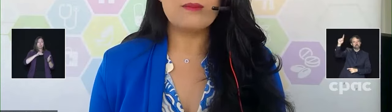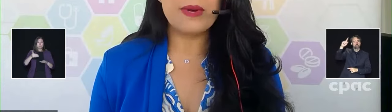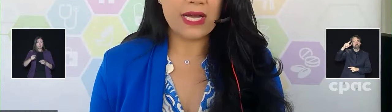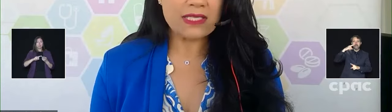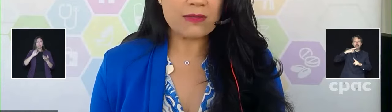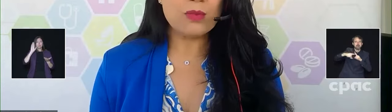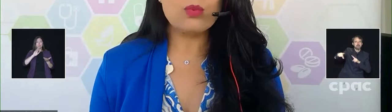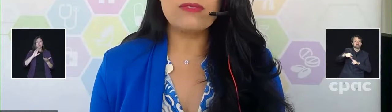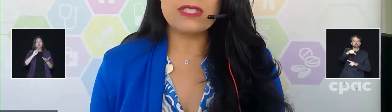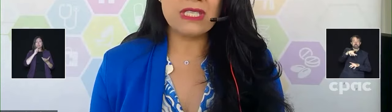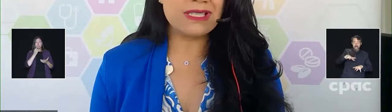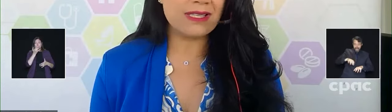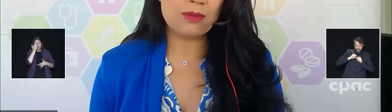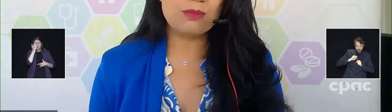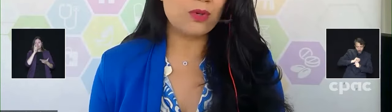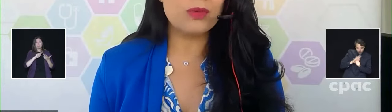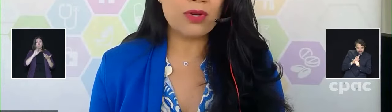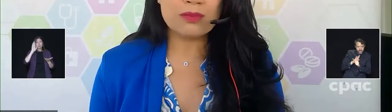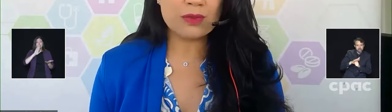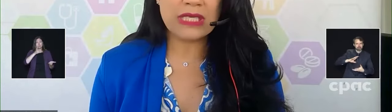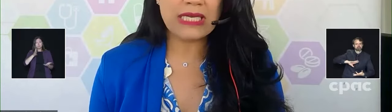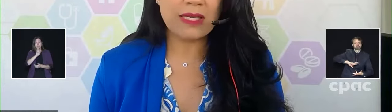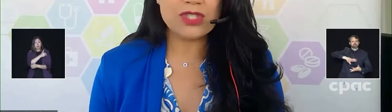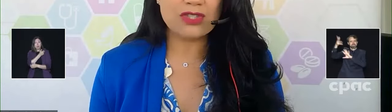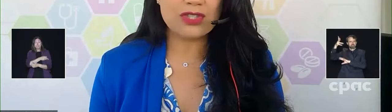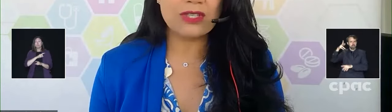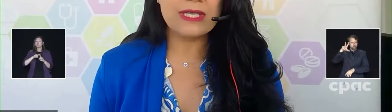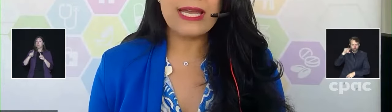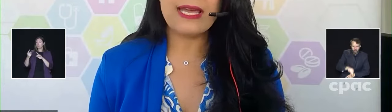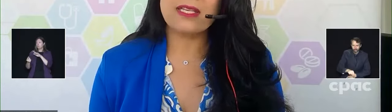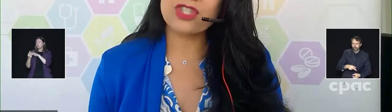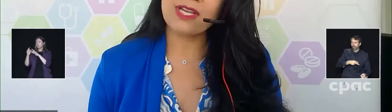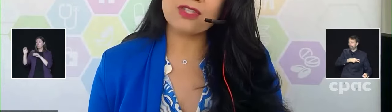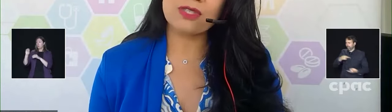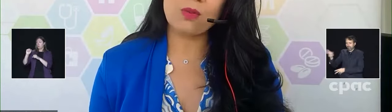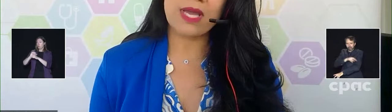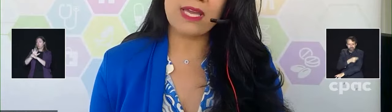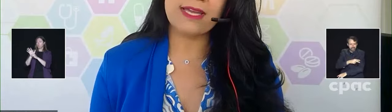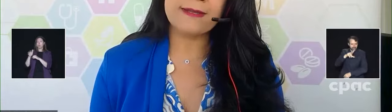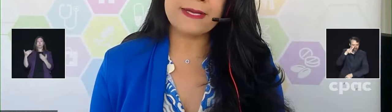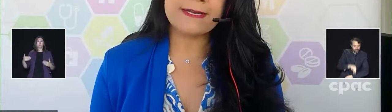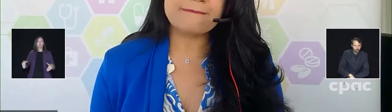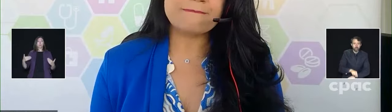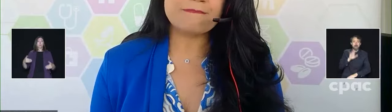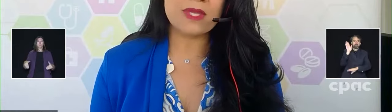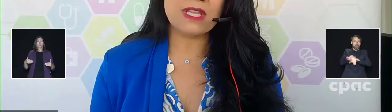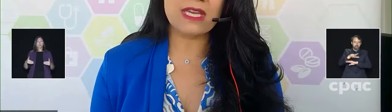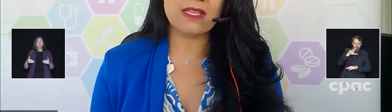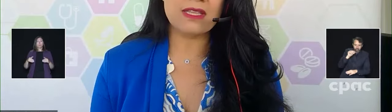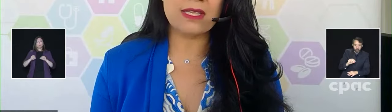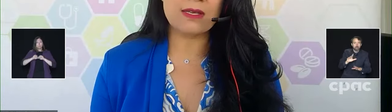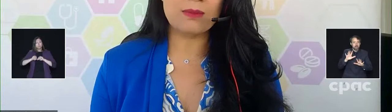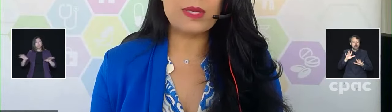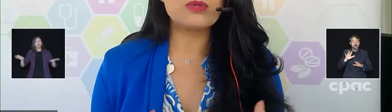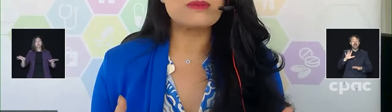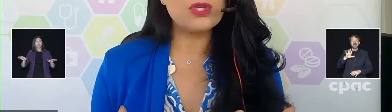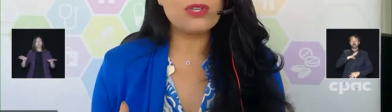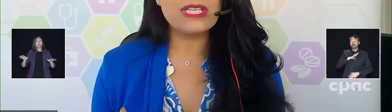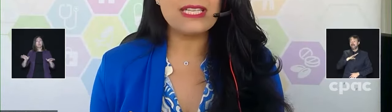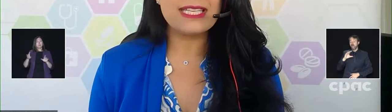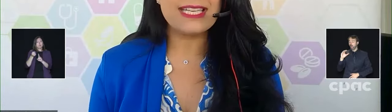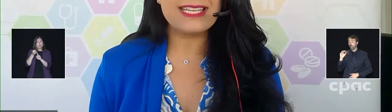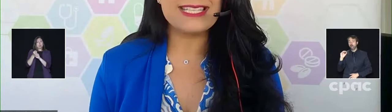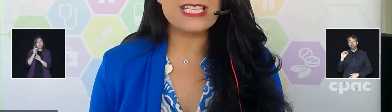But we've seen that Omicron was really a game changer, and it changed the way that people's immunity